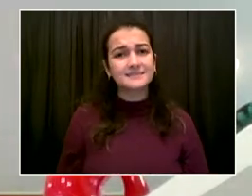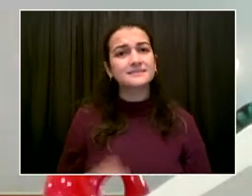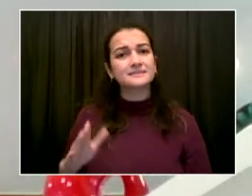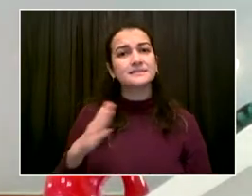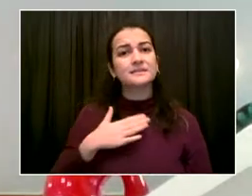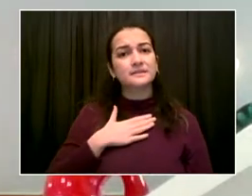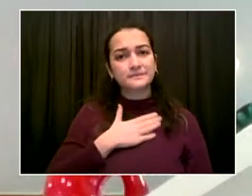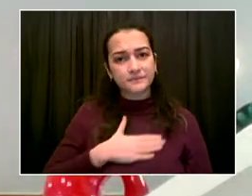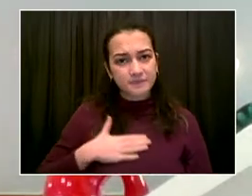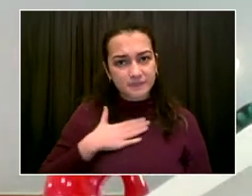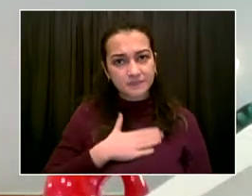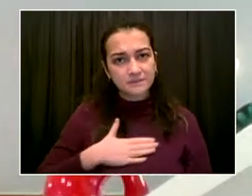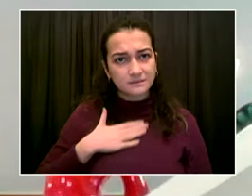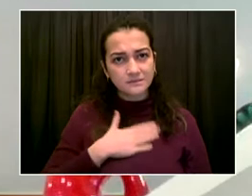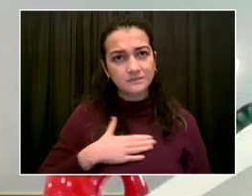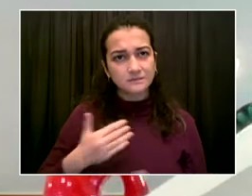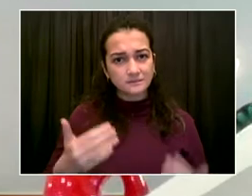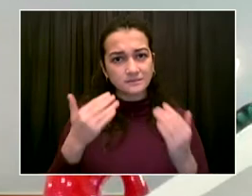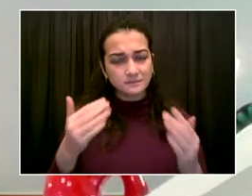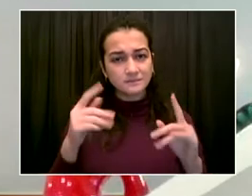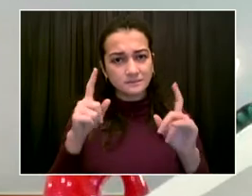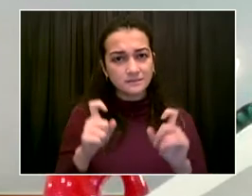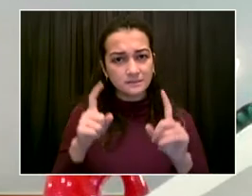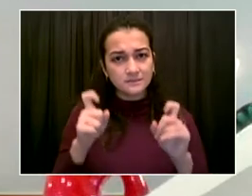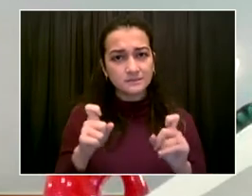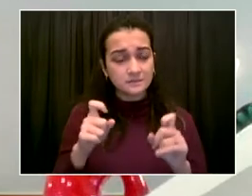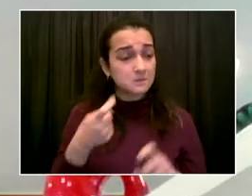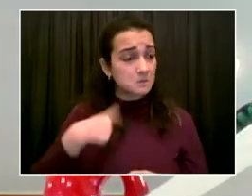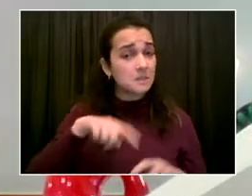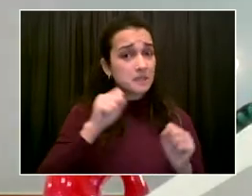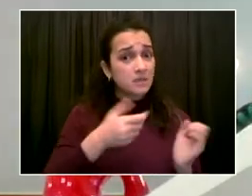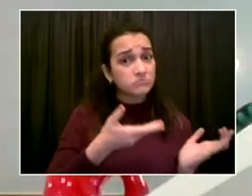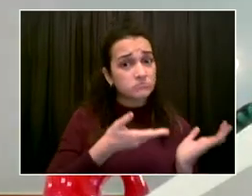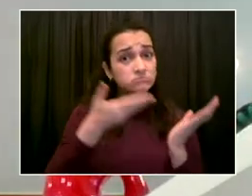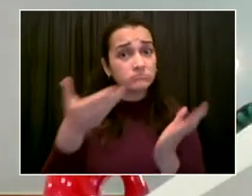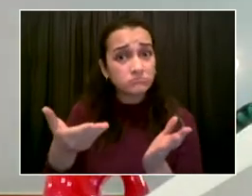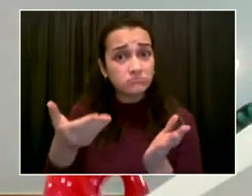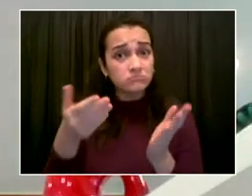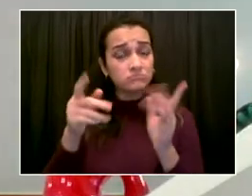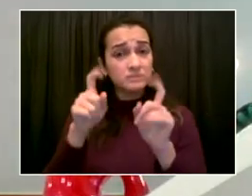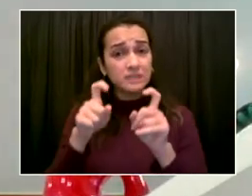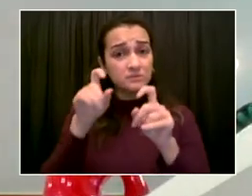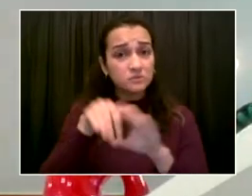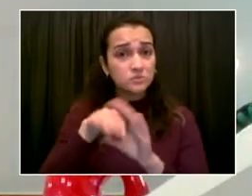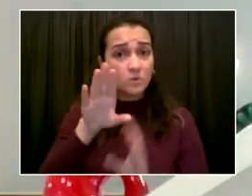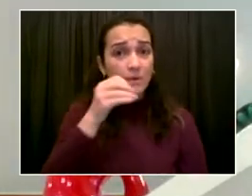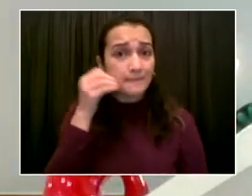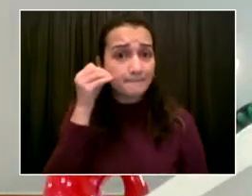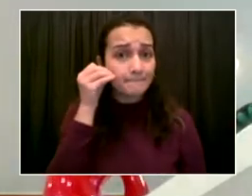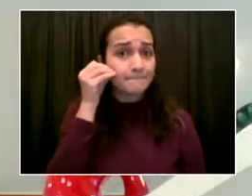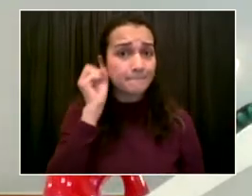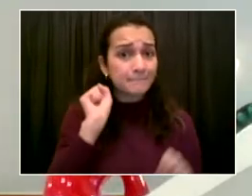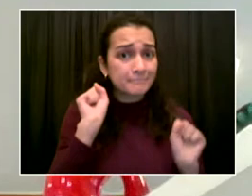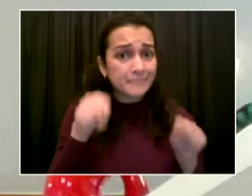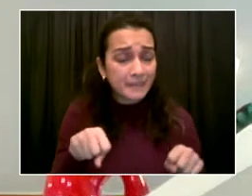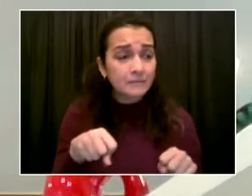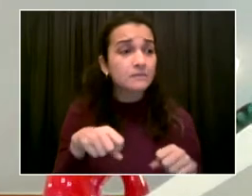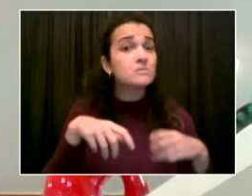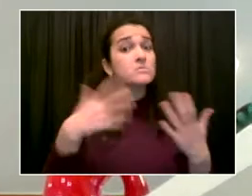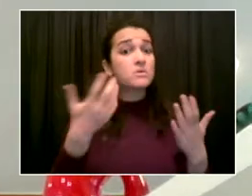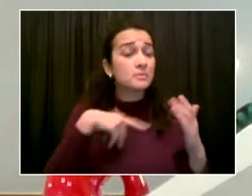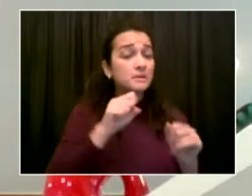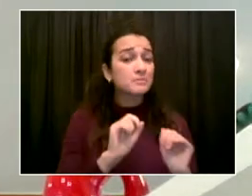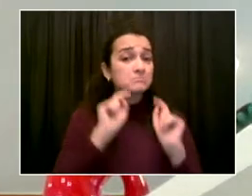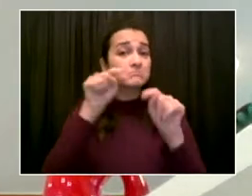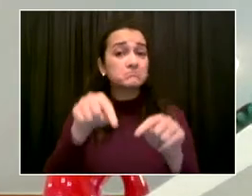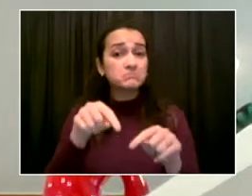We'll offer to bring a free at home vaccination to your doorstep. And we give you another resource, our 212 COVID-19 number, for anything else that you need in